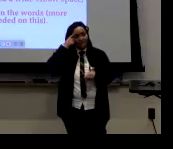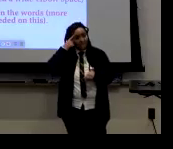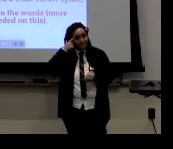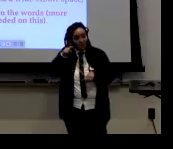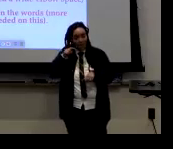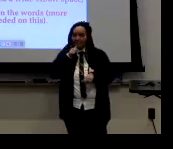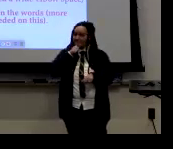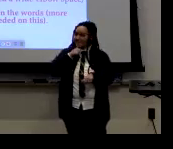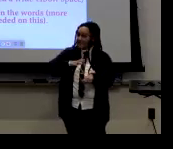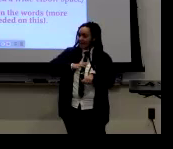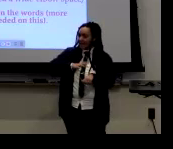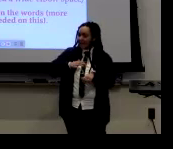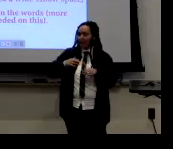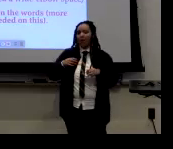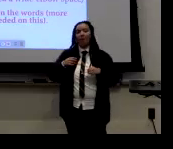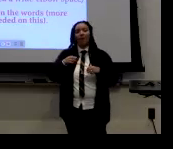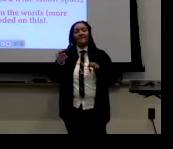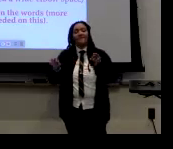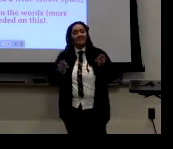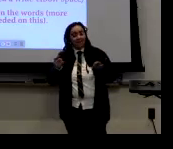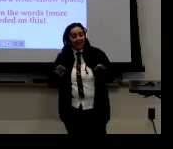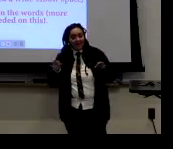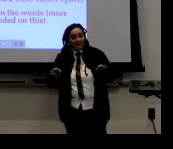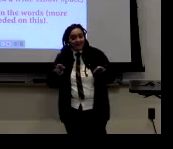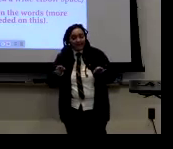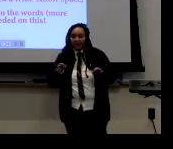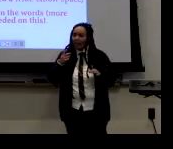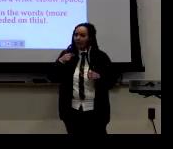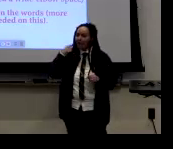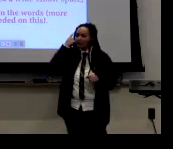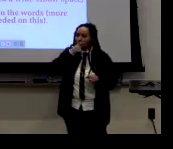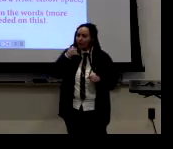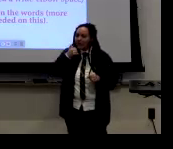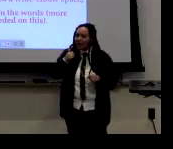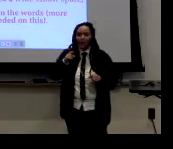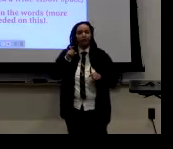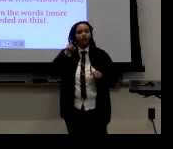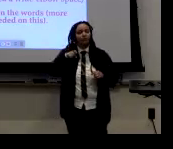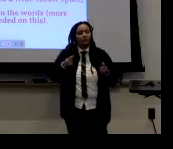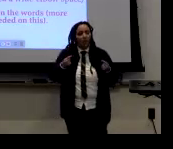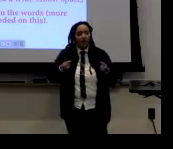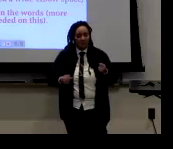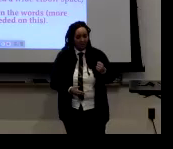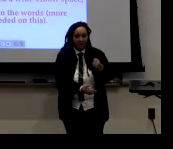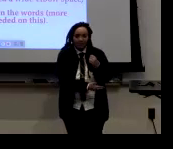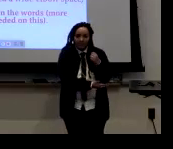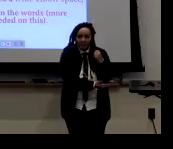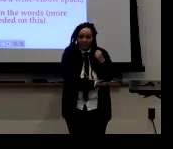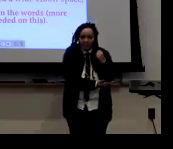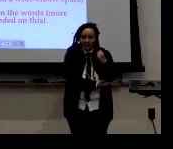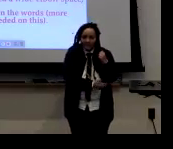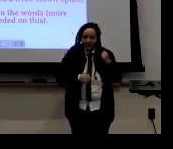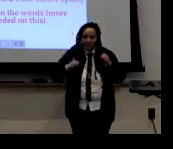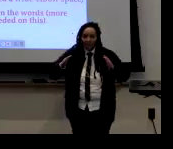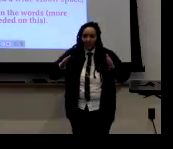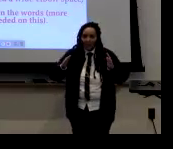of heteronormativity, um, especially for female feminine signers, you know, they look like female,